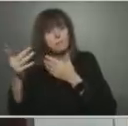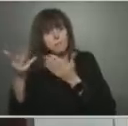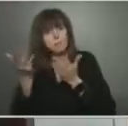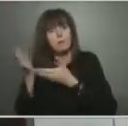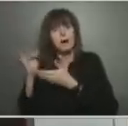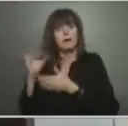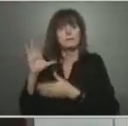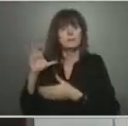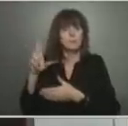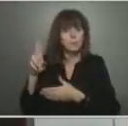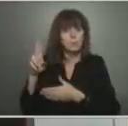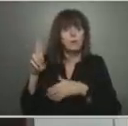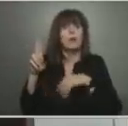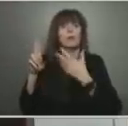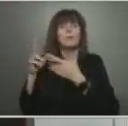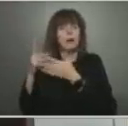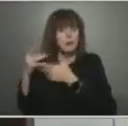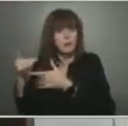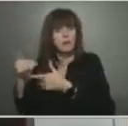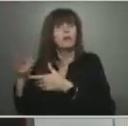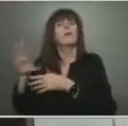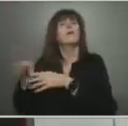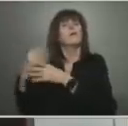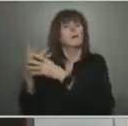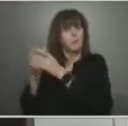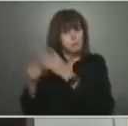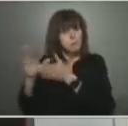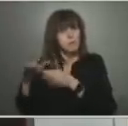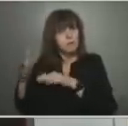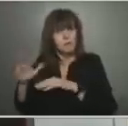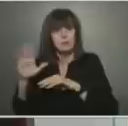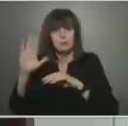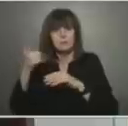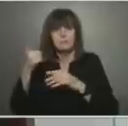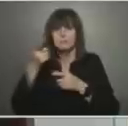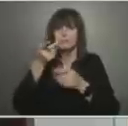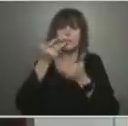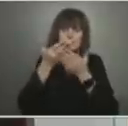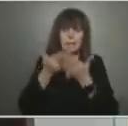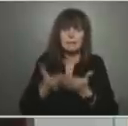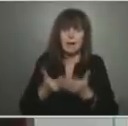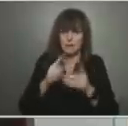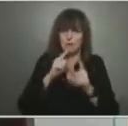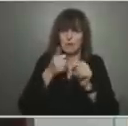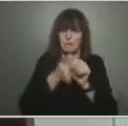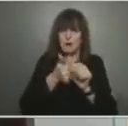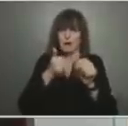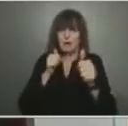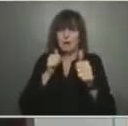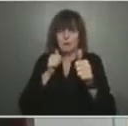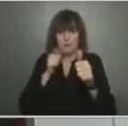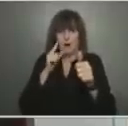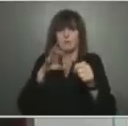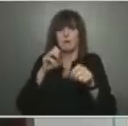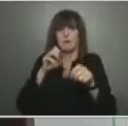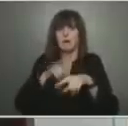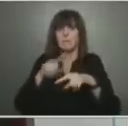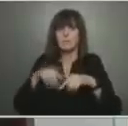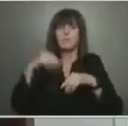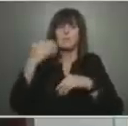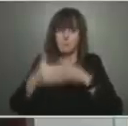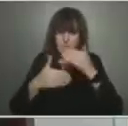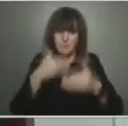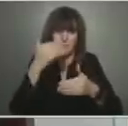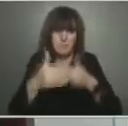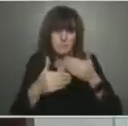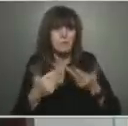is truly behind some of this? Well, a very interesting question again. So, what we've learned through our